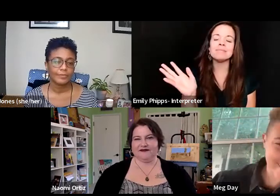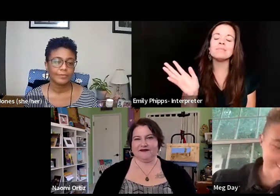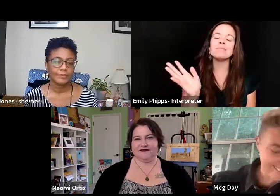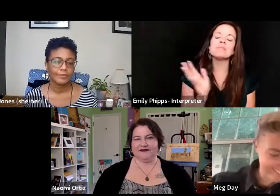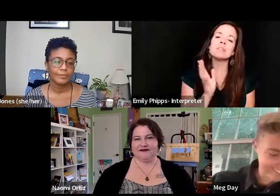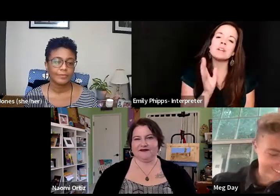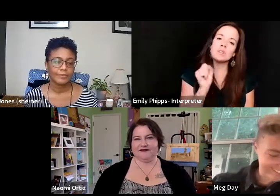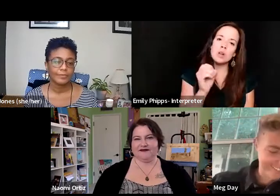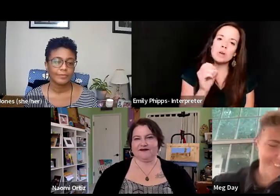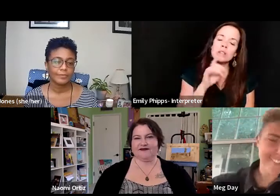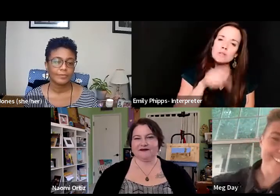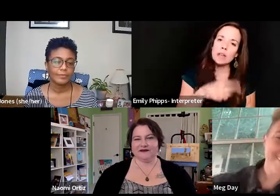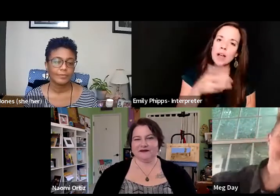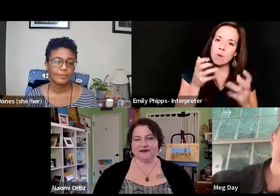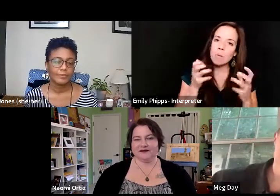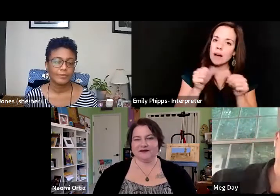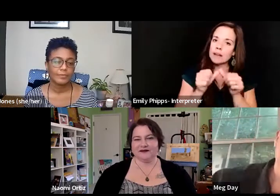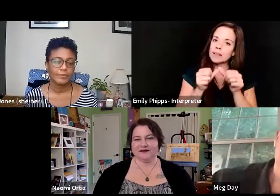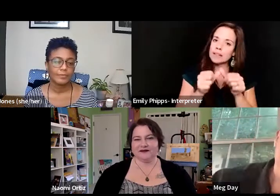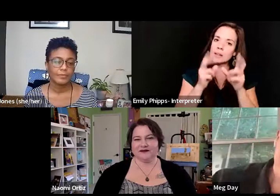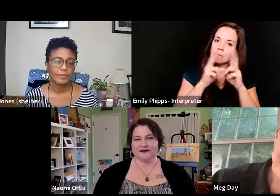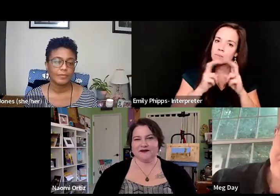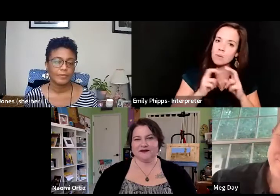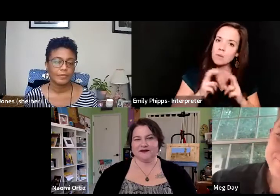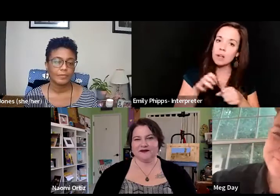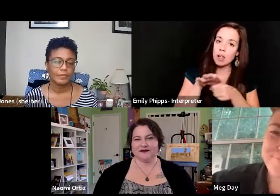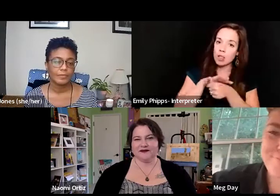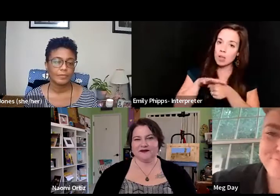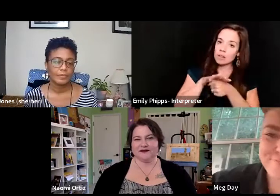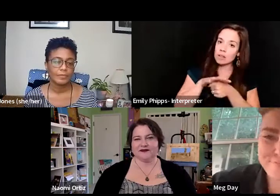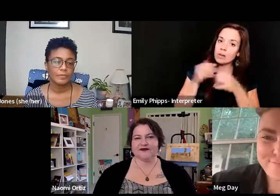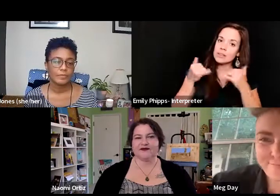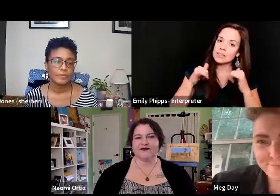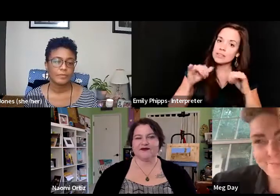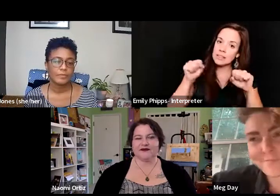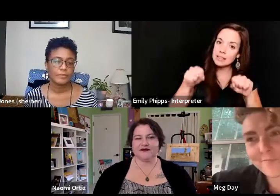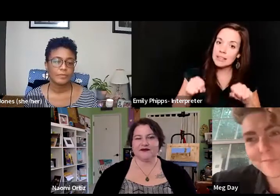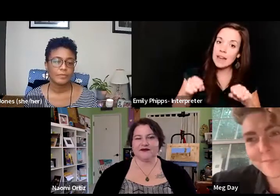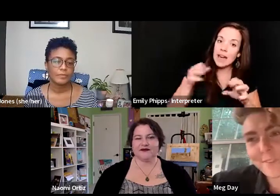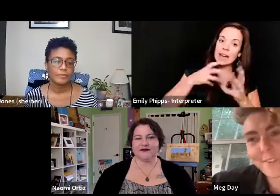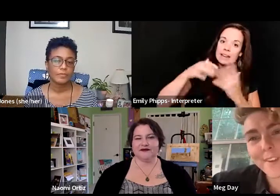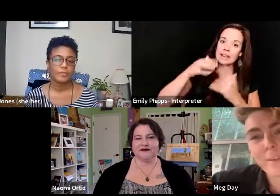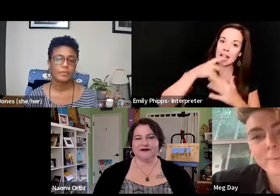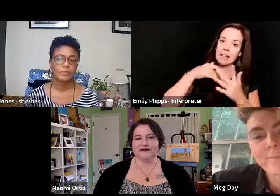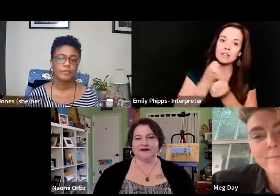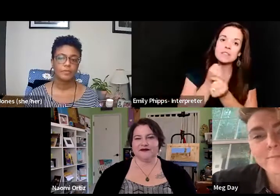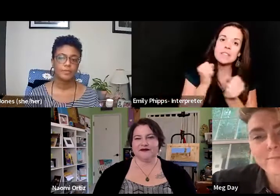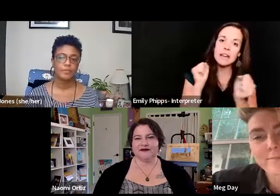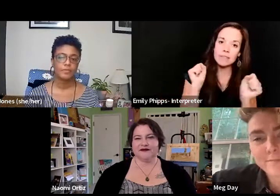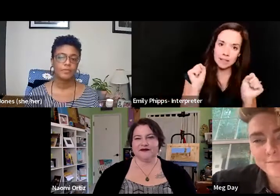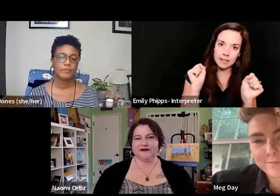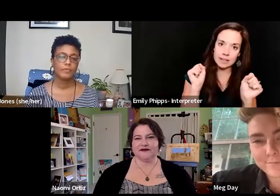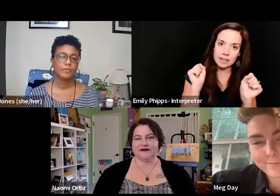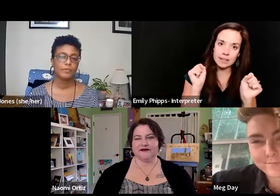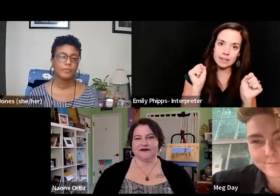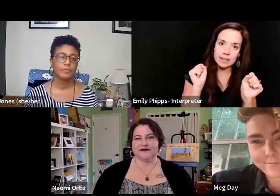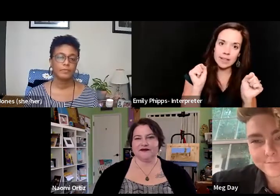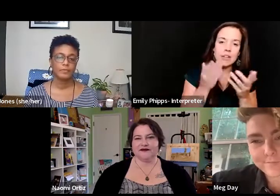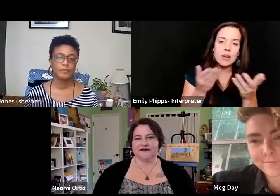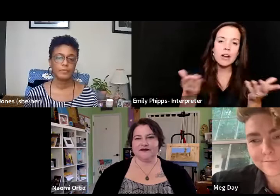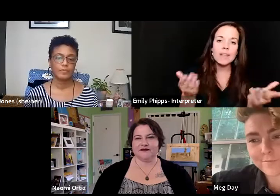I want us to keep exploring if there are ways, especially locally that we can gather in safe ways. And there are some things I've seen, like